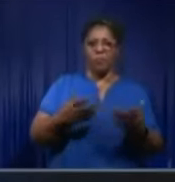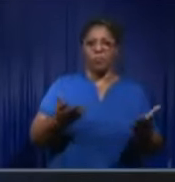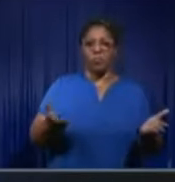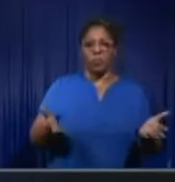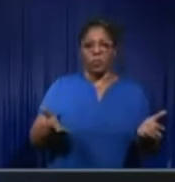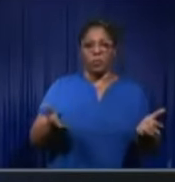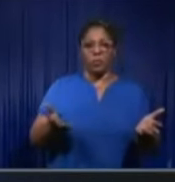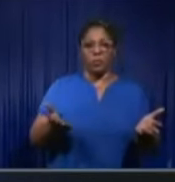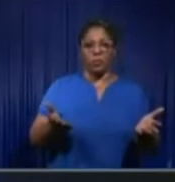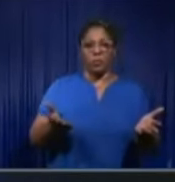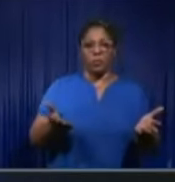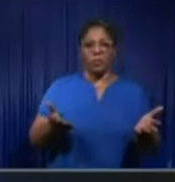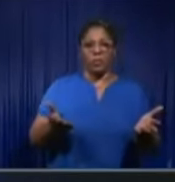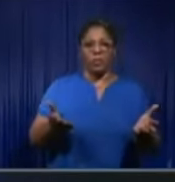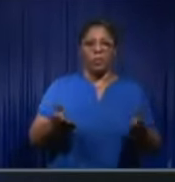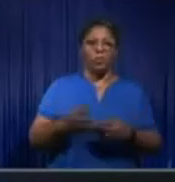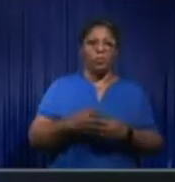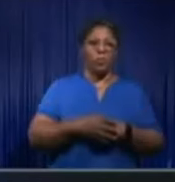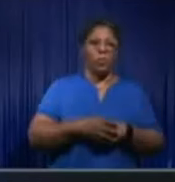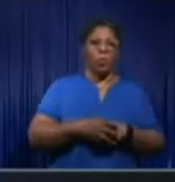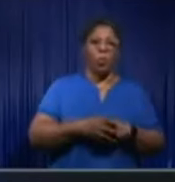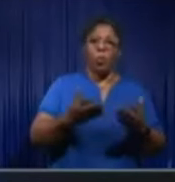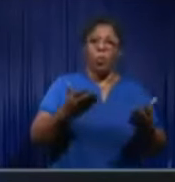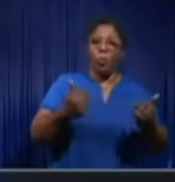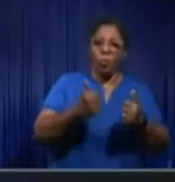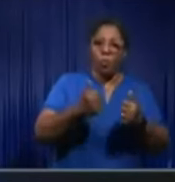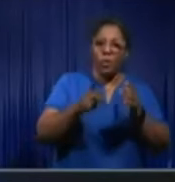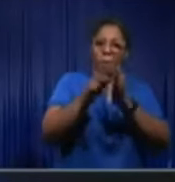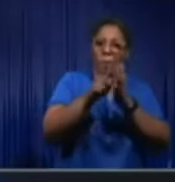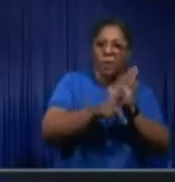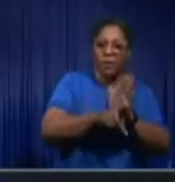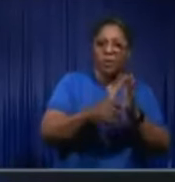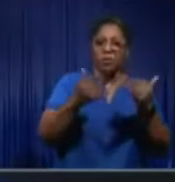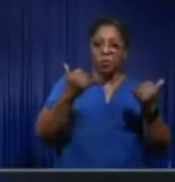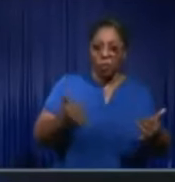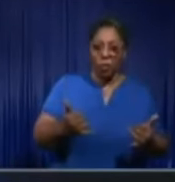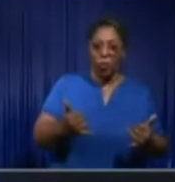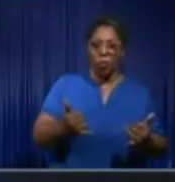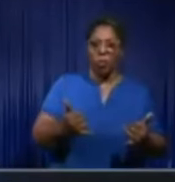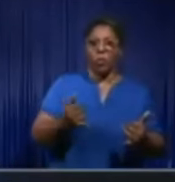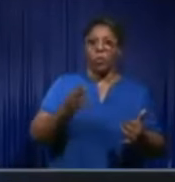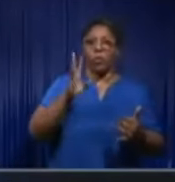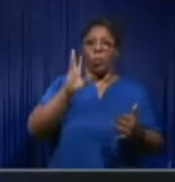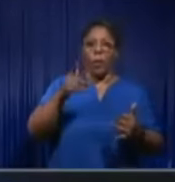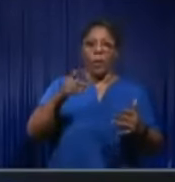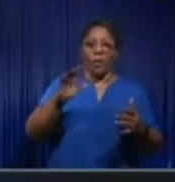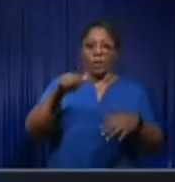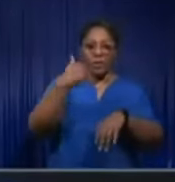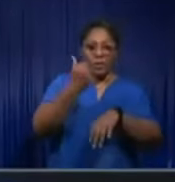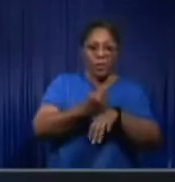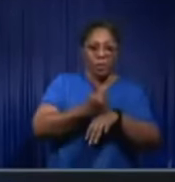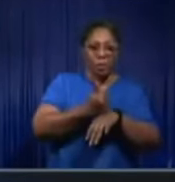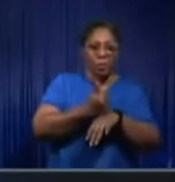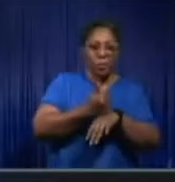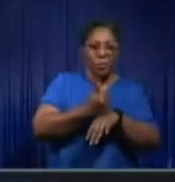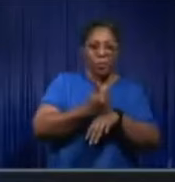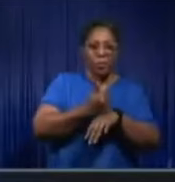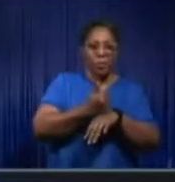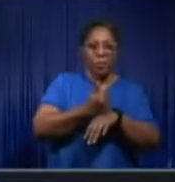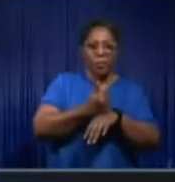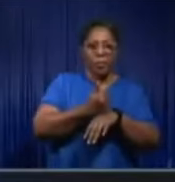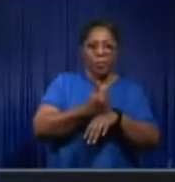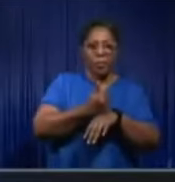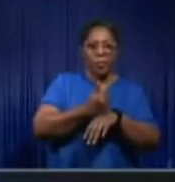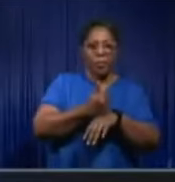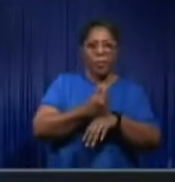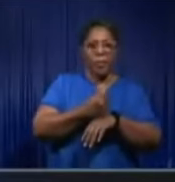procurement procedures. Now, what policies are being put in place to root out this long-standing practice that facilitates nepotism and